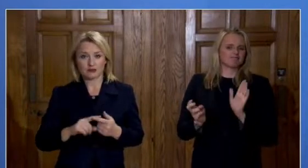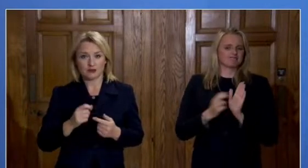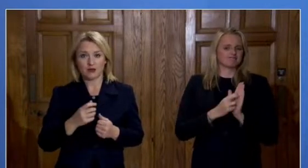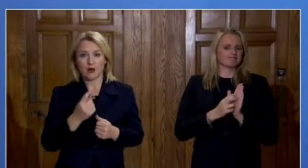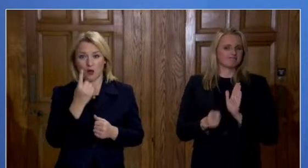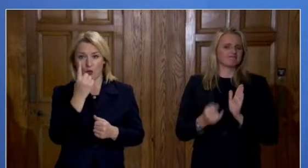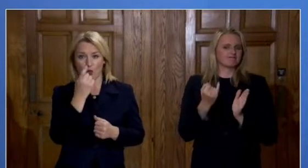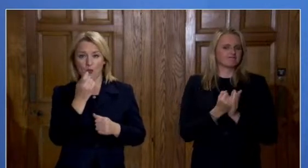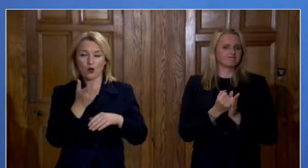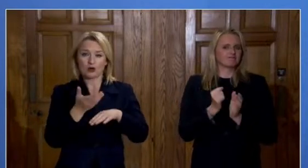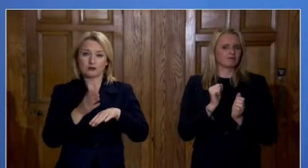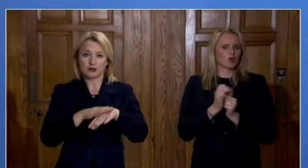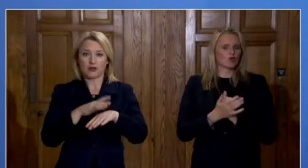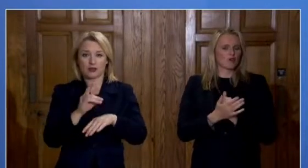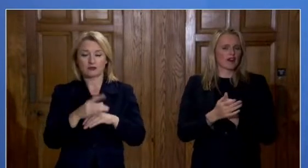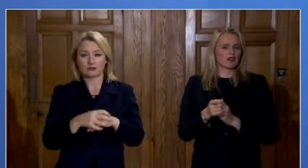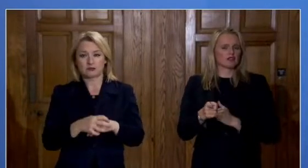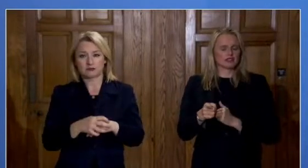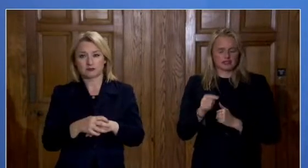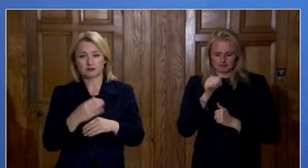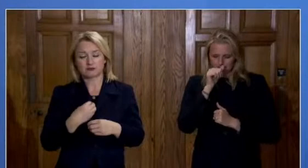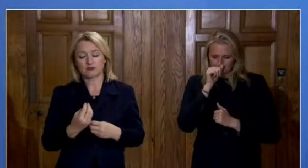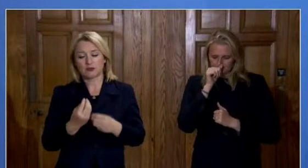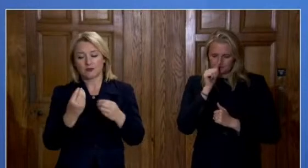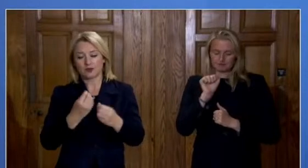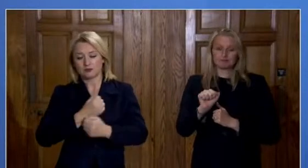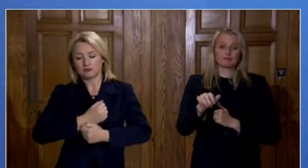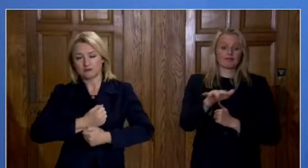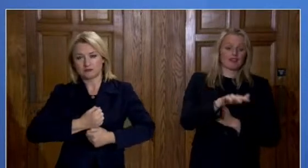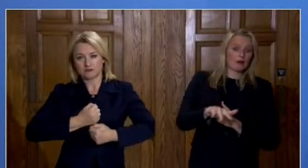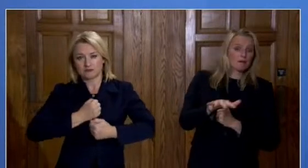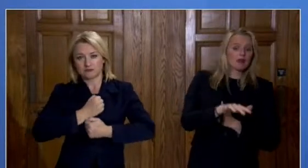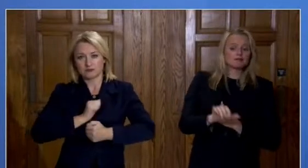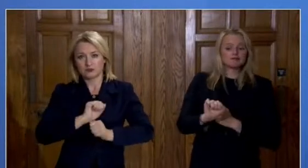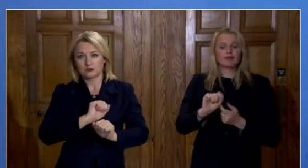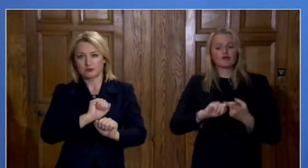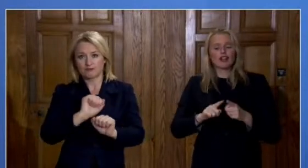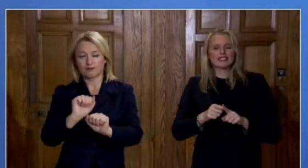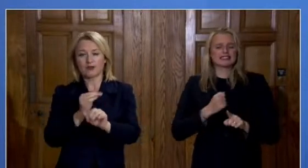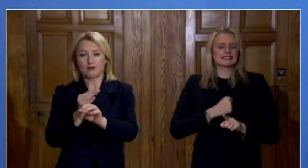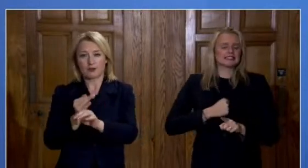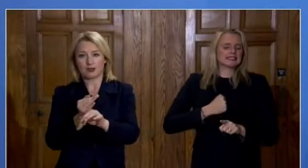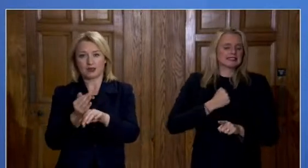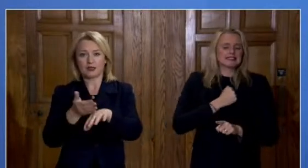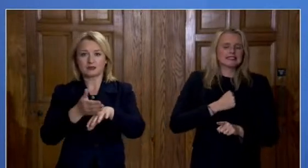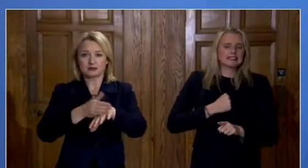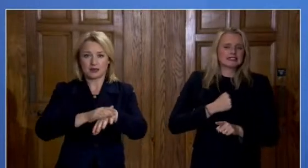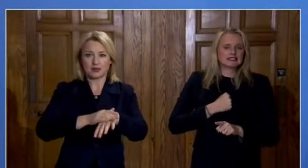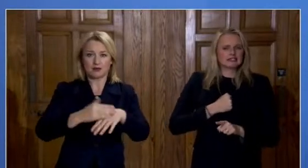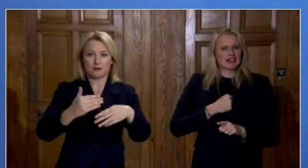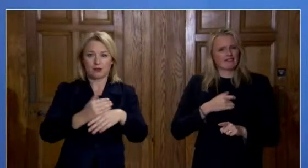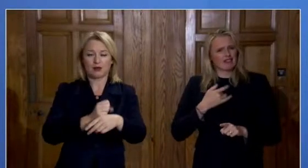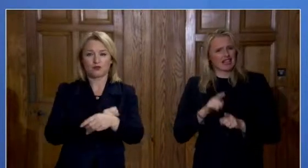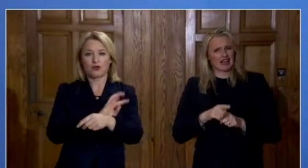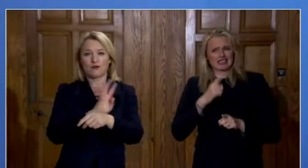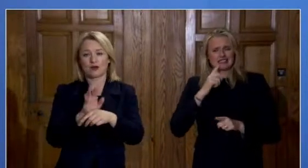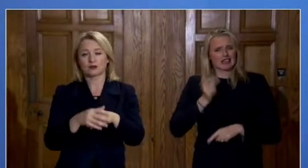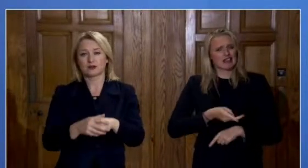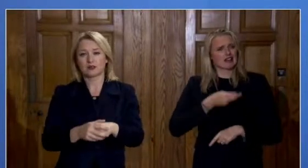I want to extend my condolences to the family. But sadly, I have said that many times before